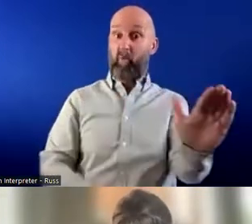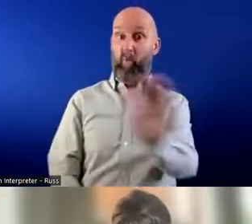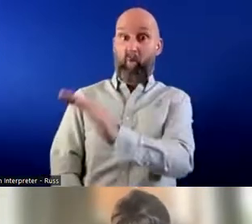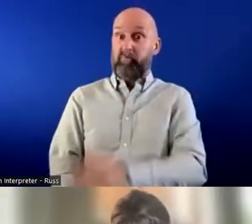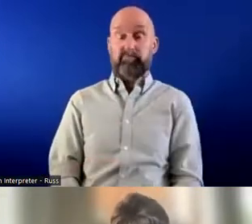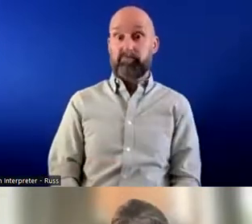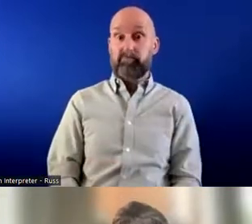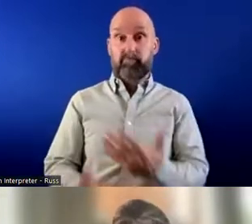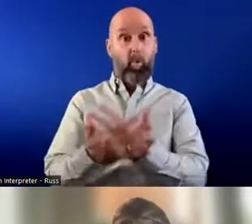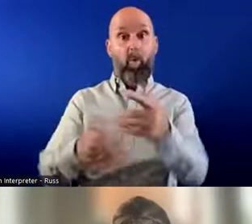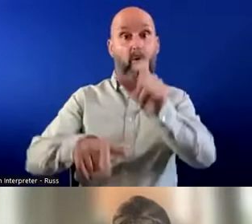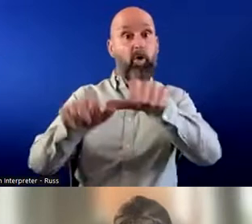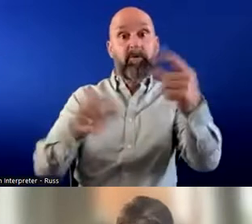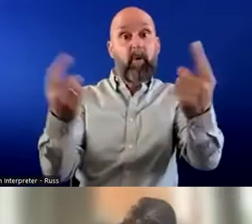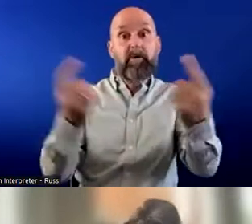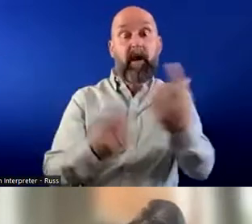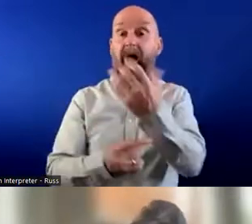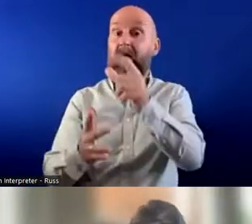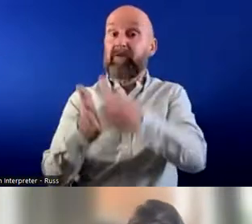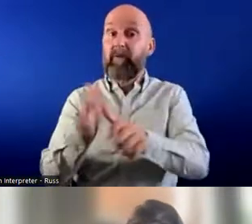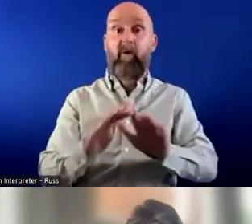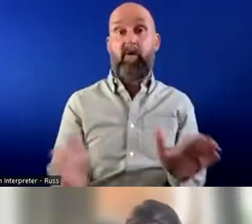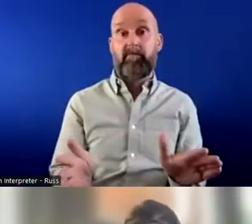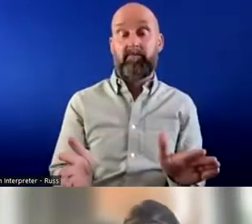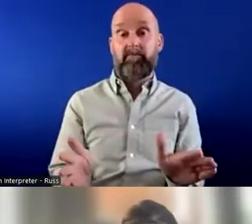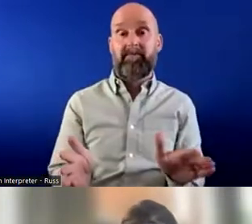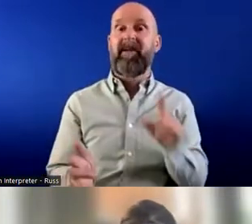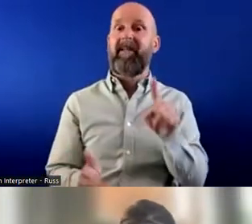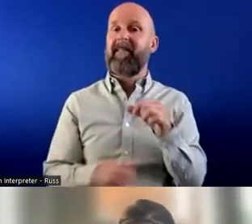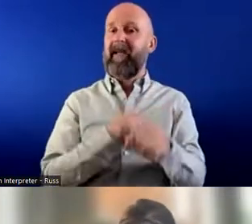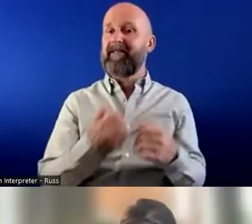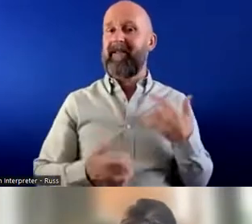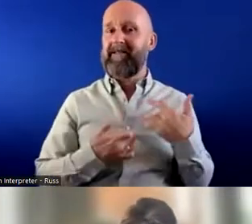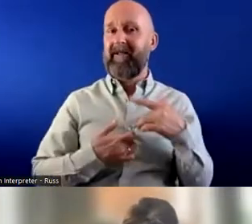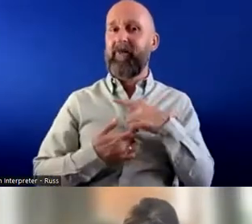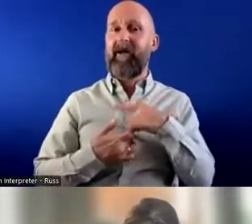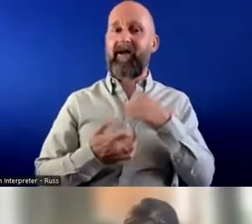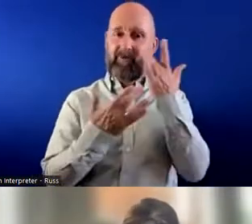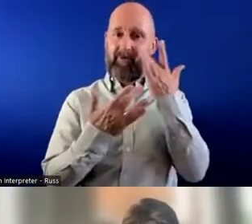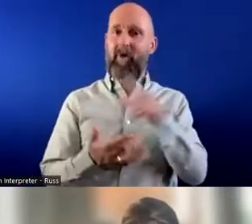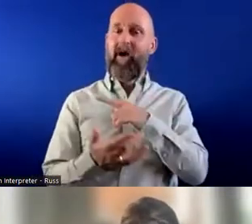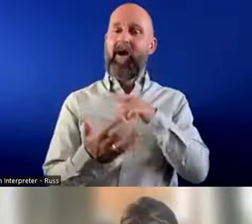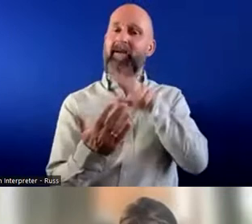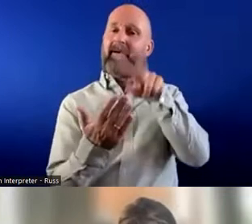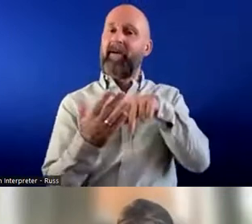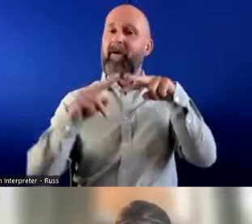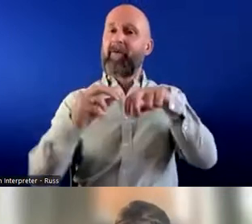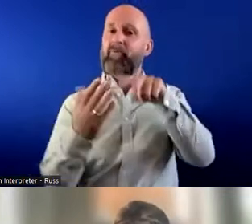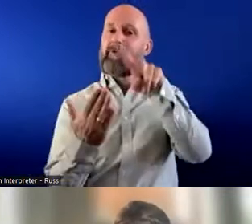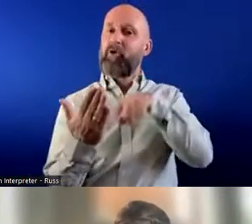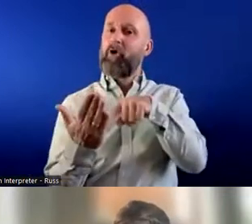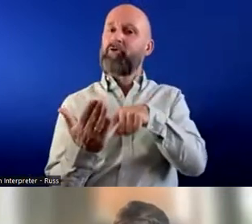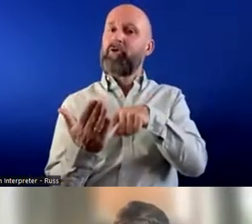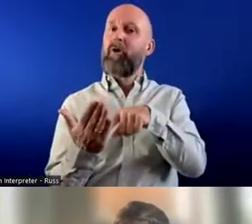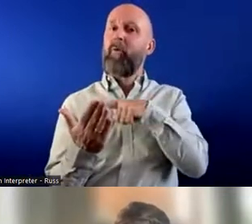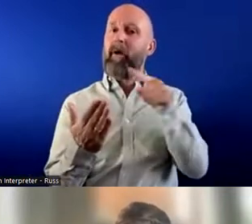customers. And I think that's where the excitement comes. I'm really delighted to read the research and see the interest on the